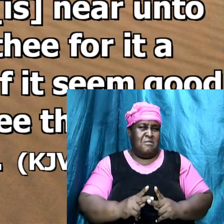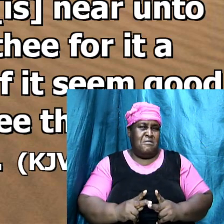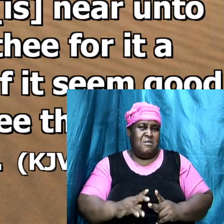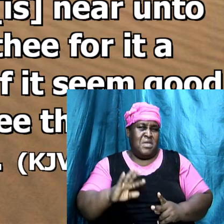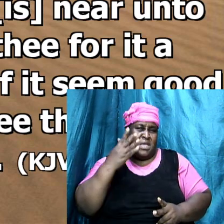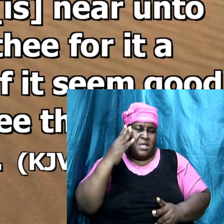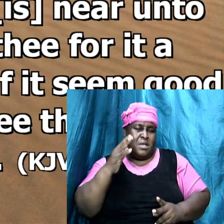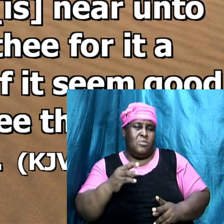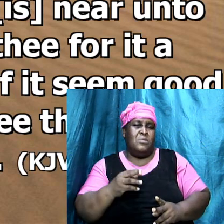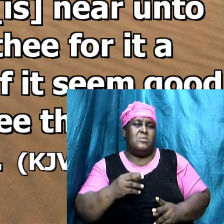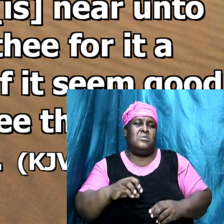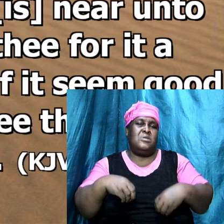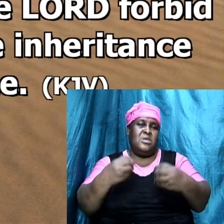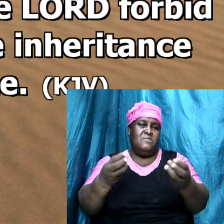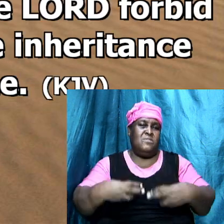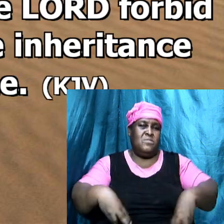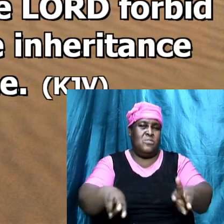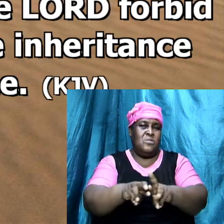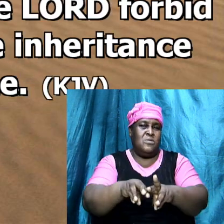worth in money